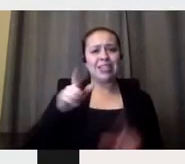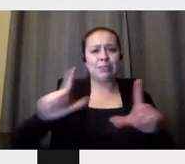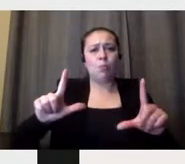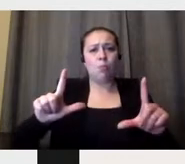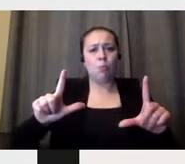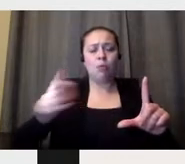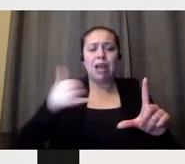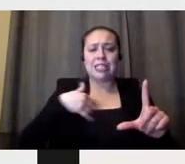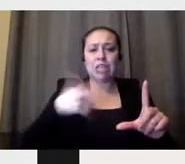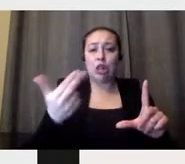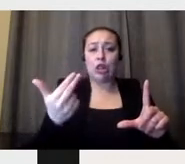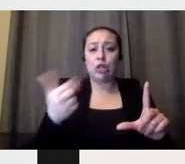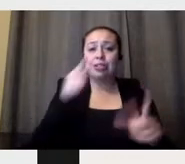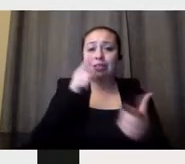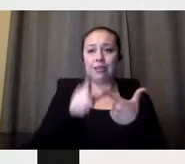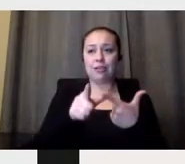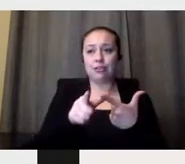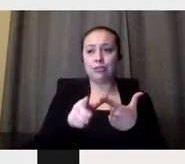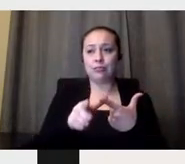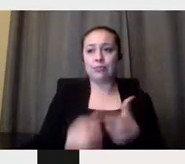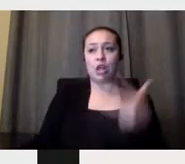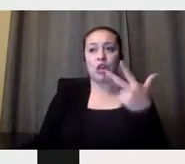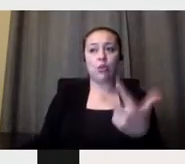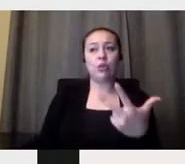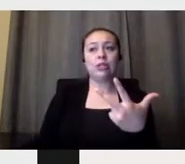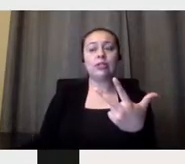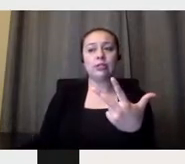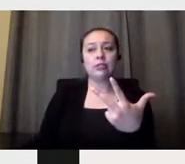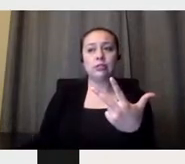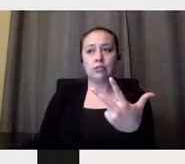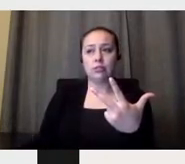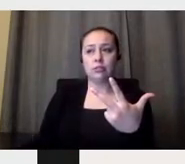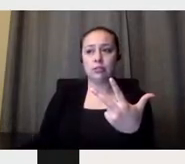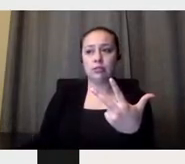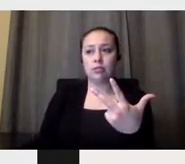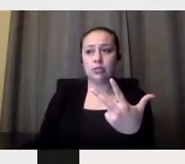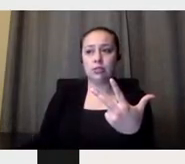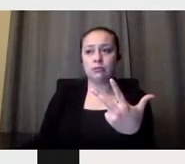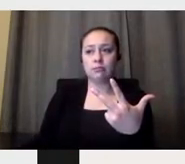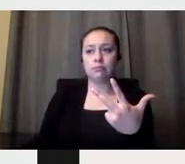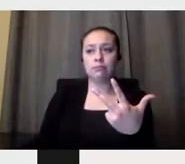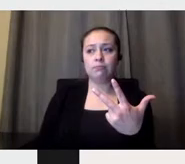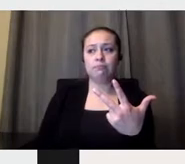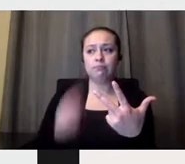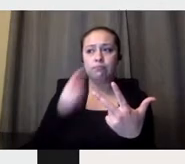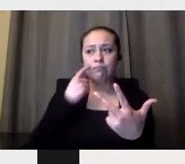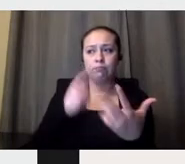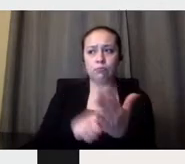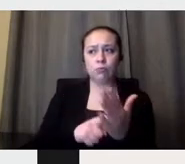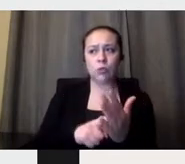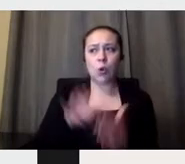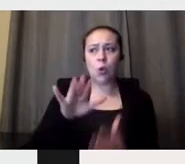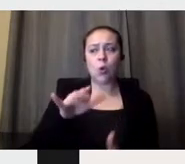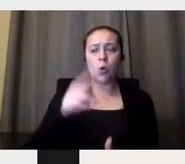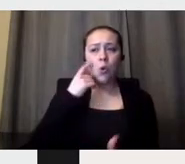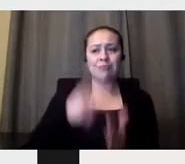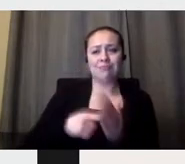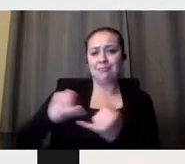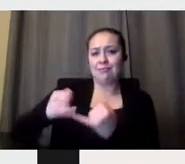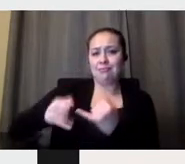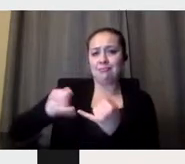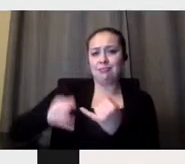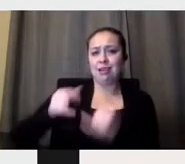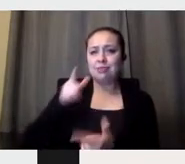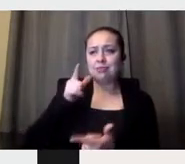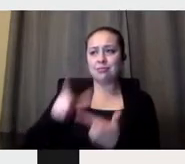Three are lacking. And please pay attention at the last letter. And the last letter that